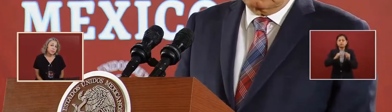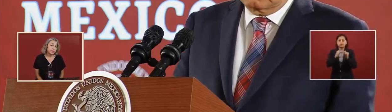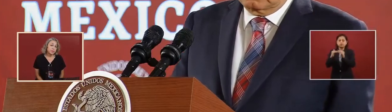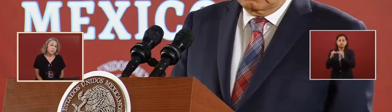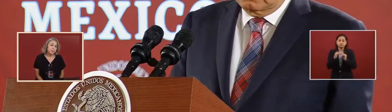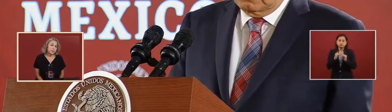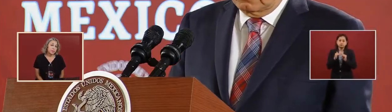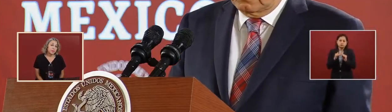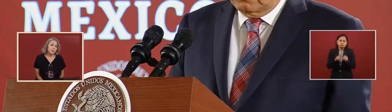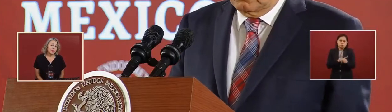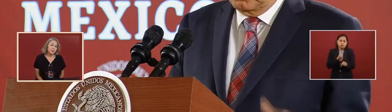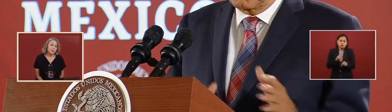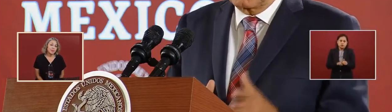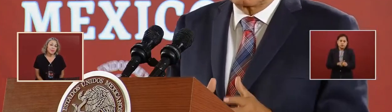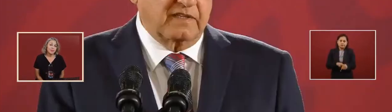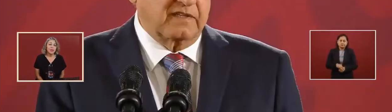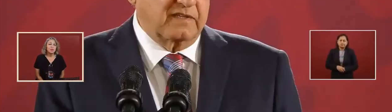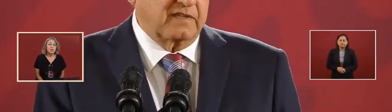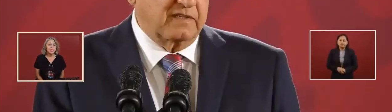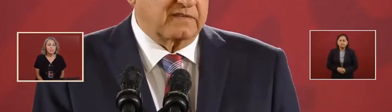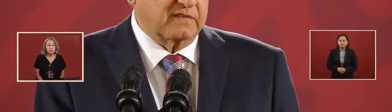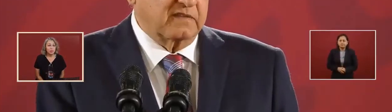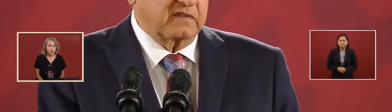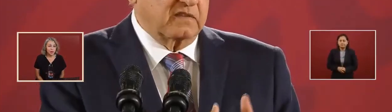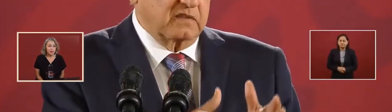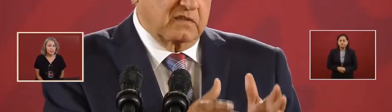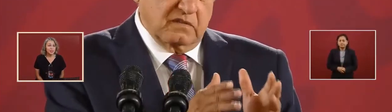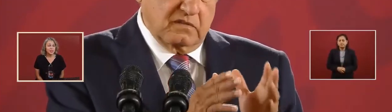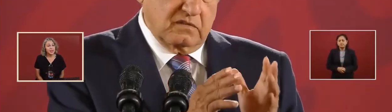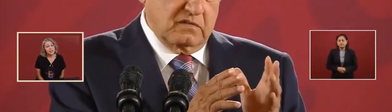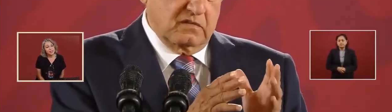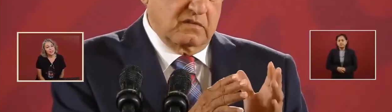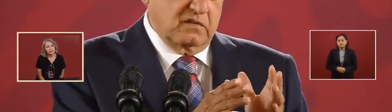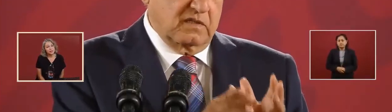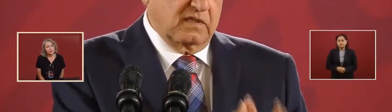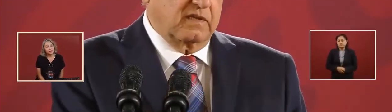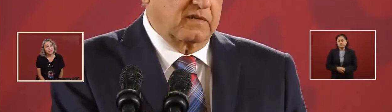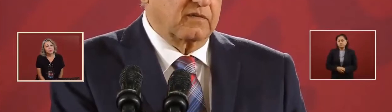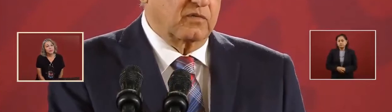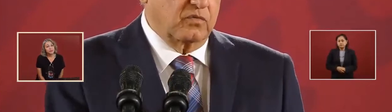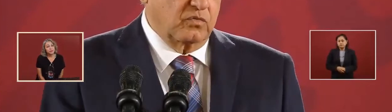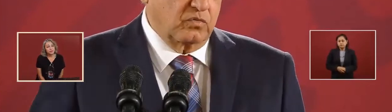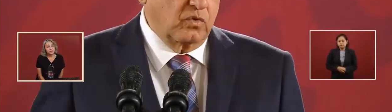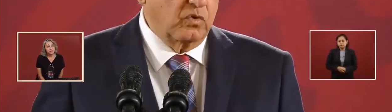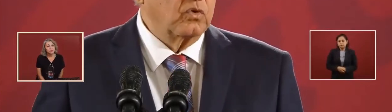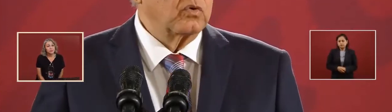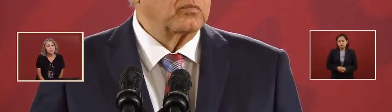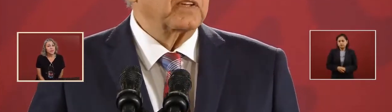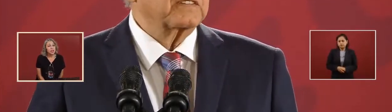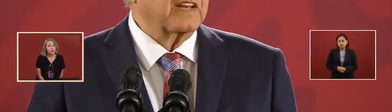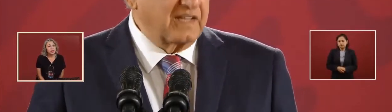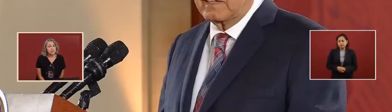What is important is not to mix